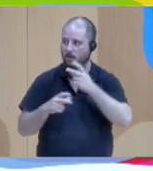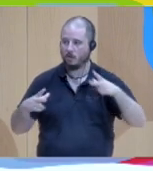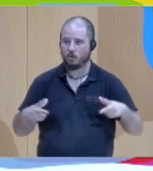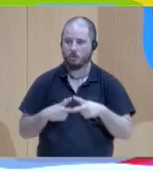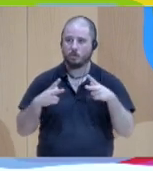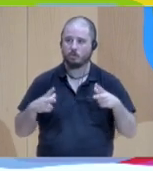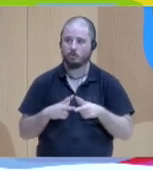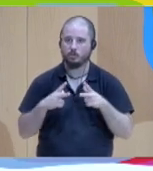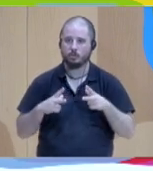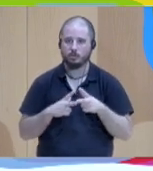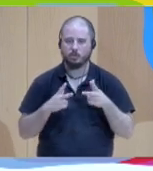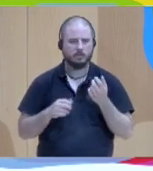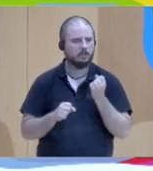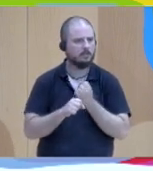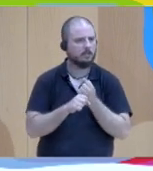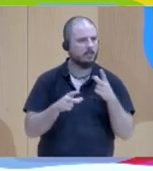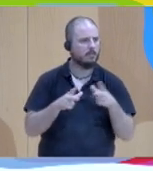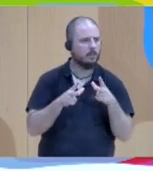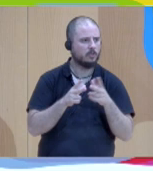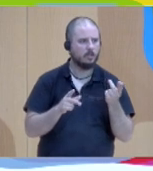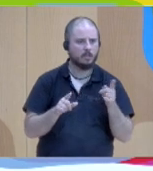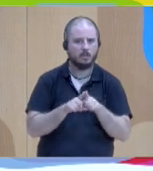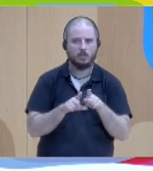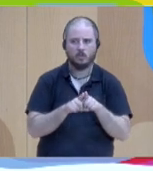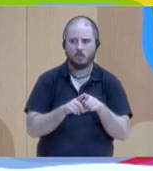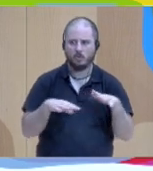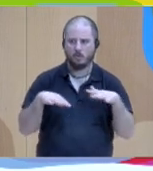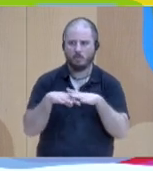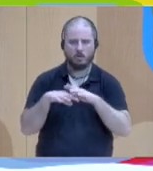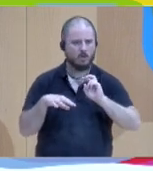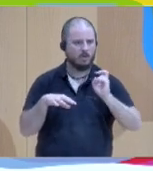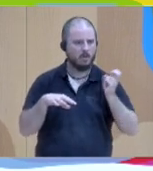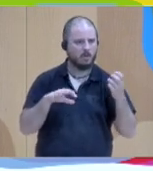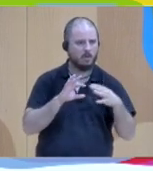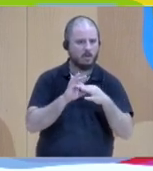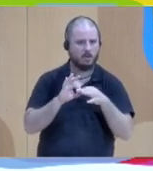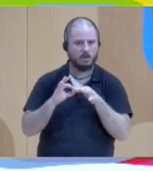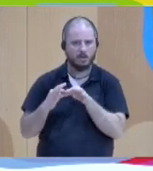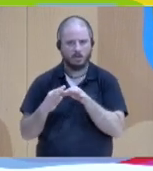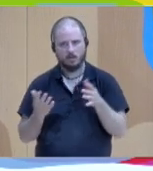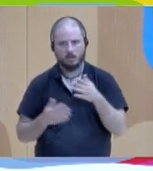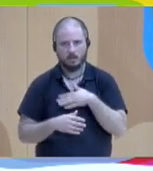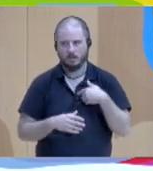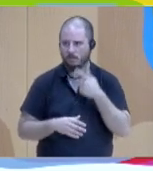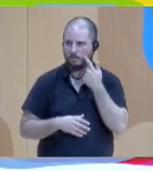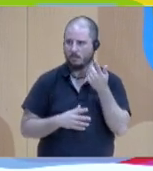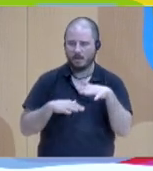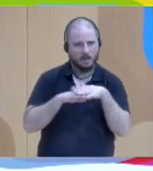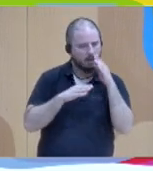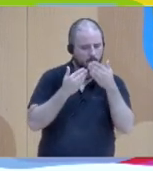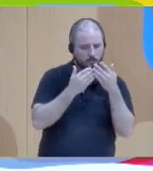networks. So if you want to study networks, look at social works. Because social work is a meeting point of a lot of networks.